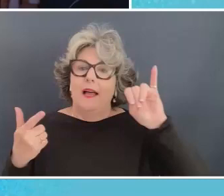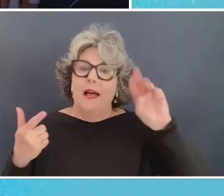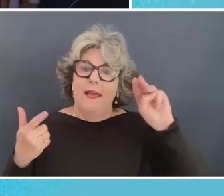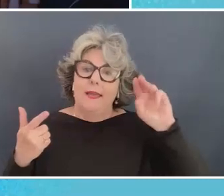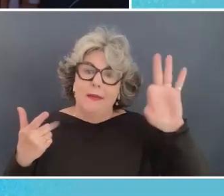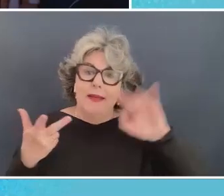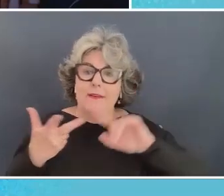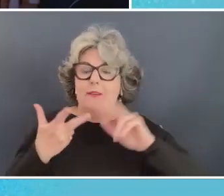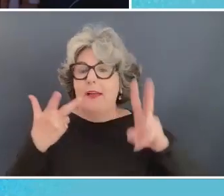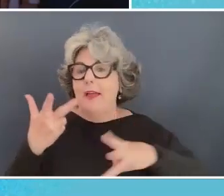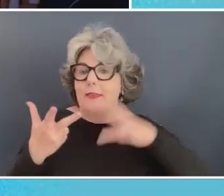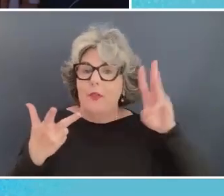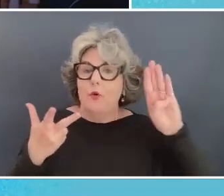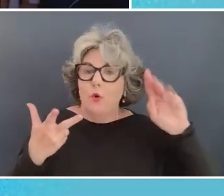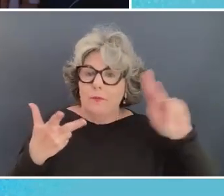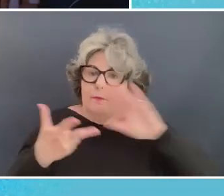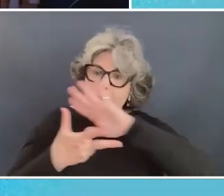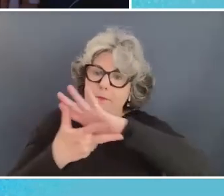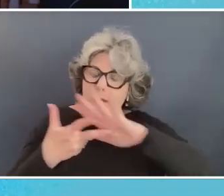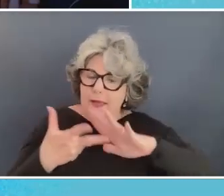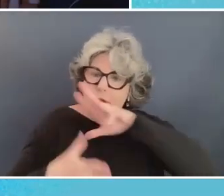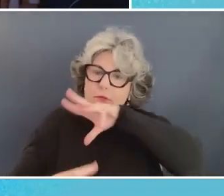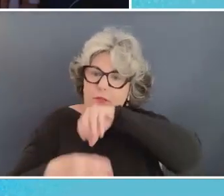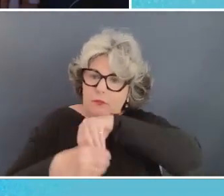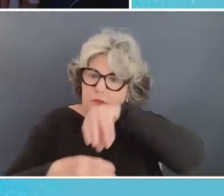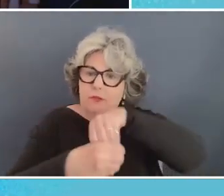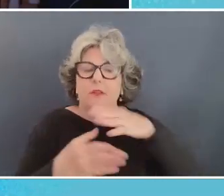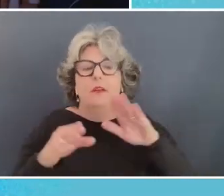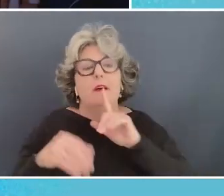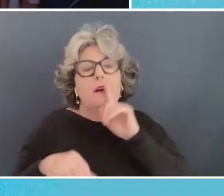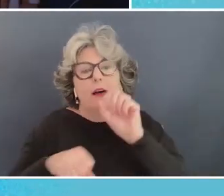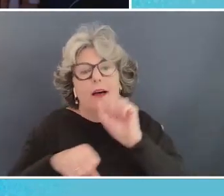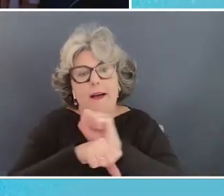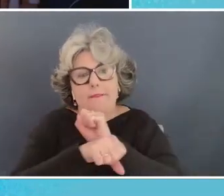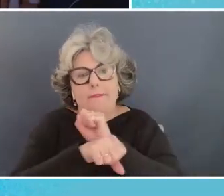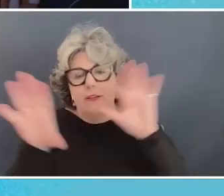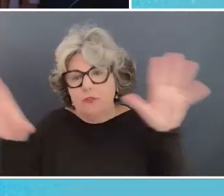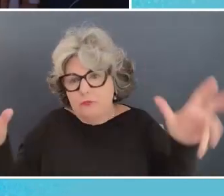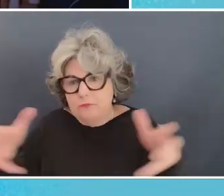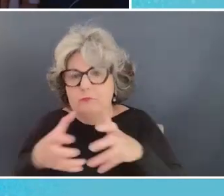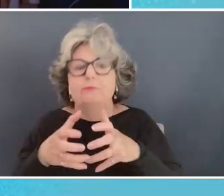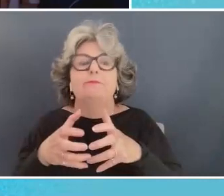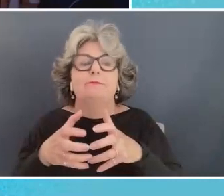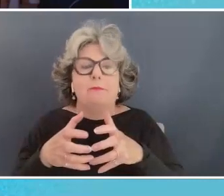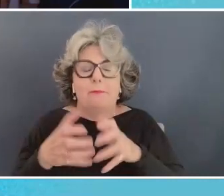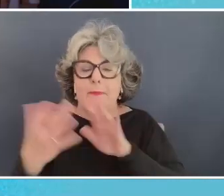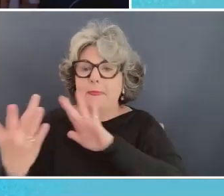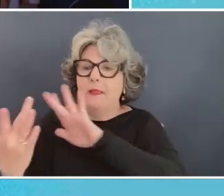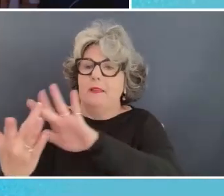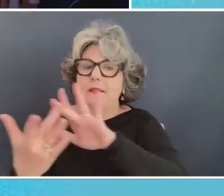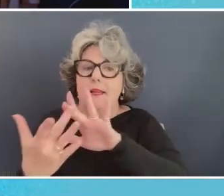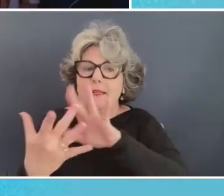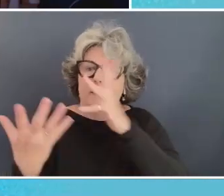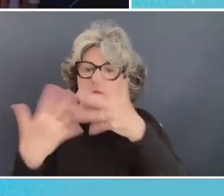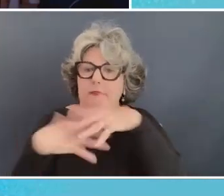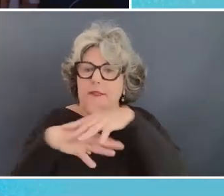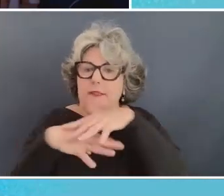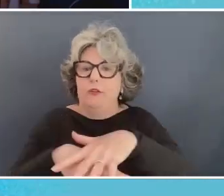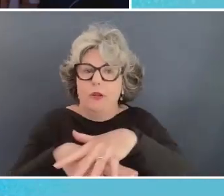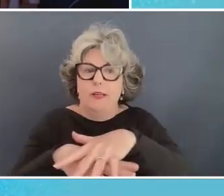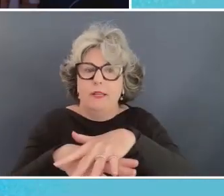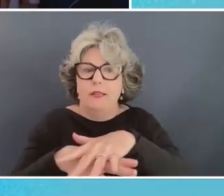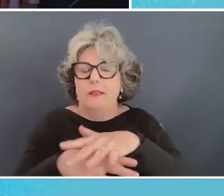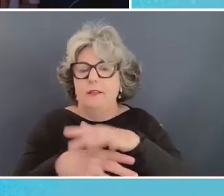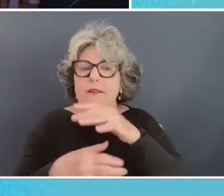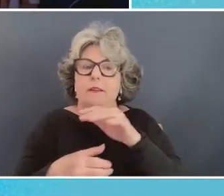you need to build in ways of actually uh connecting and integrating between the